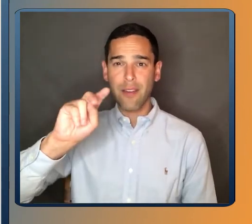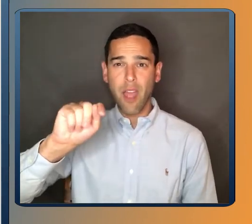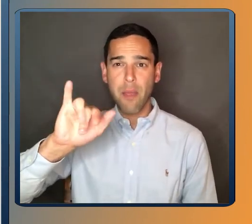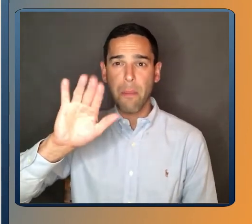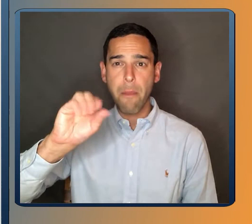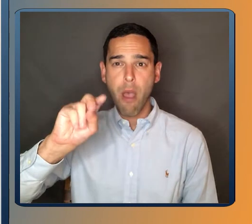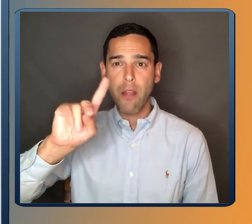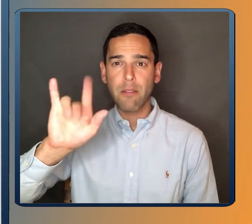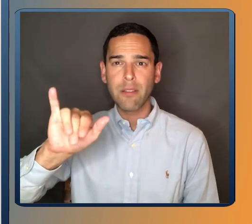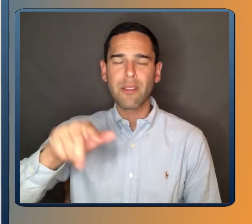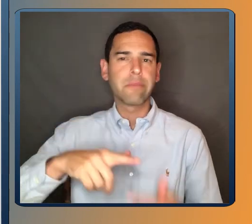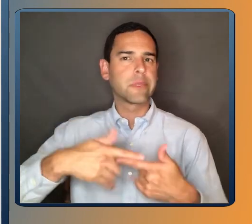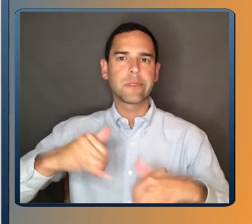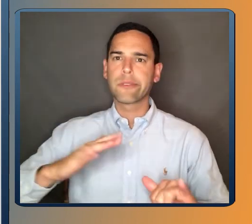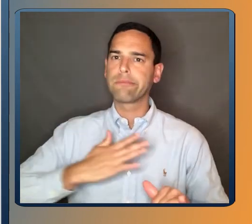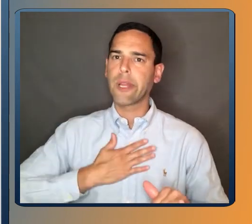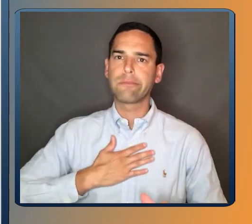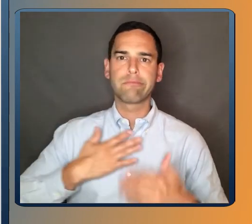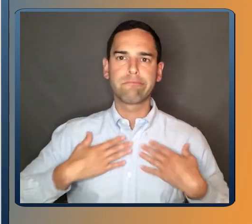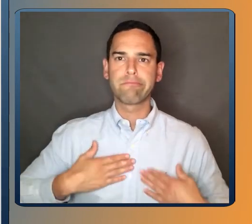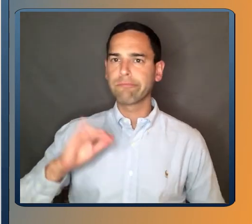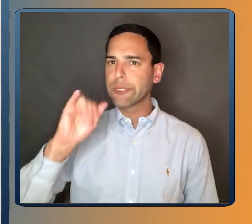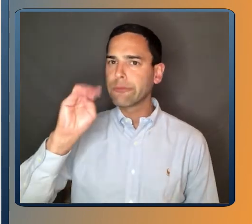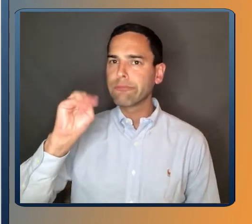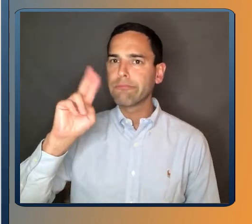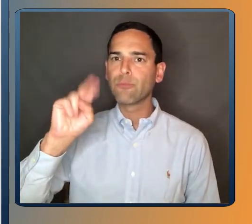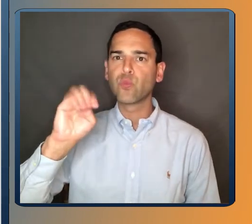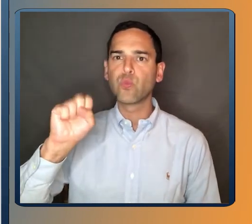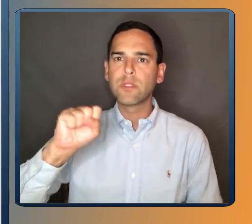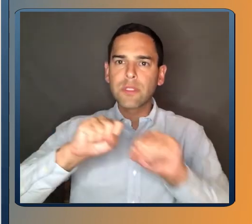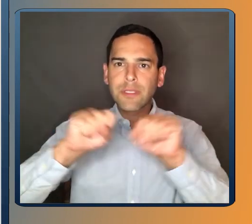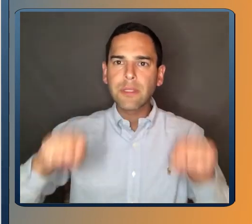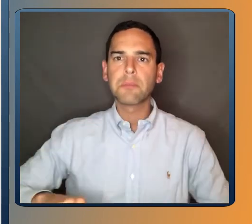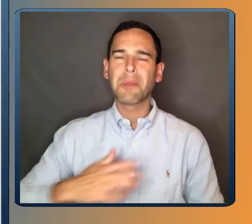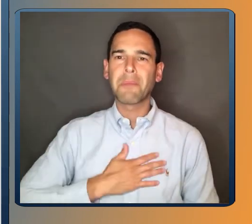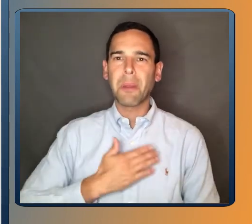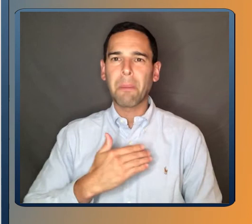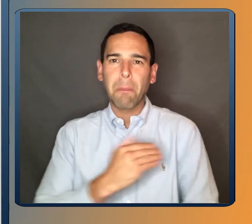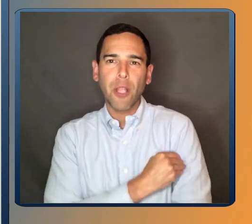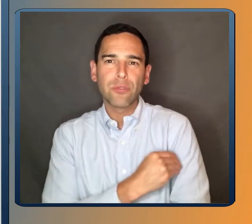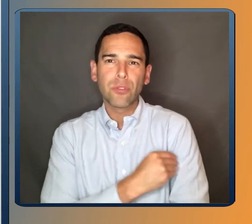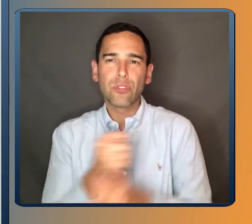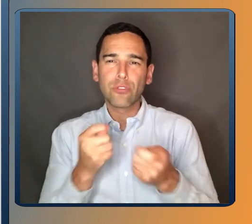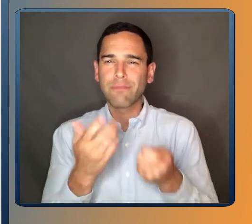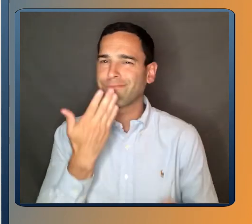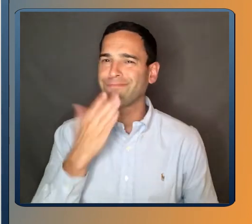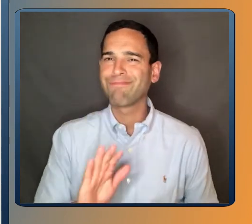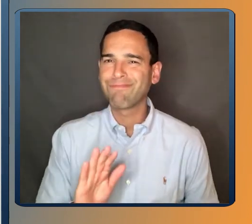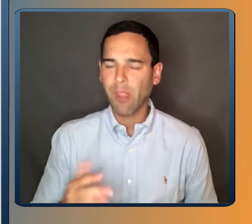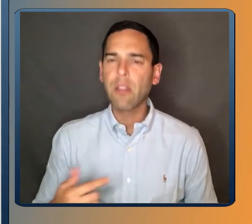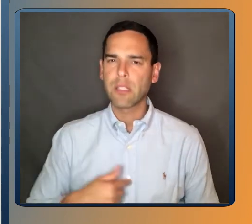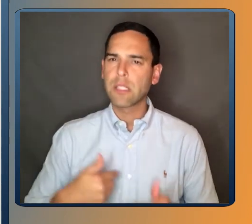still had a bad immune system and bad muscle control. And so I still wanted